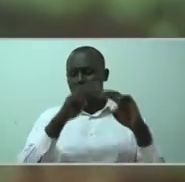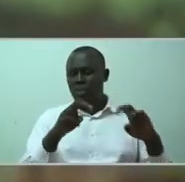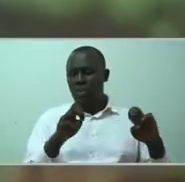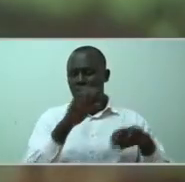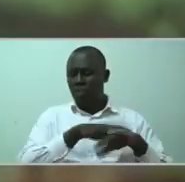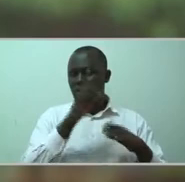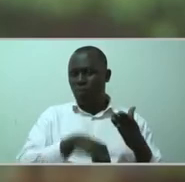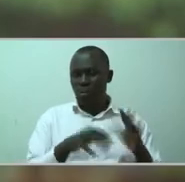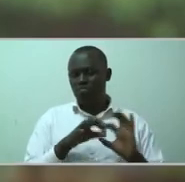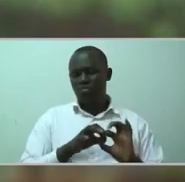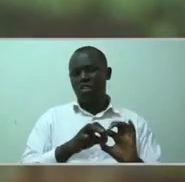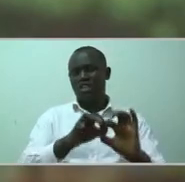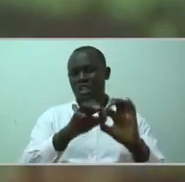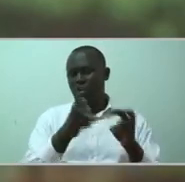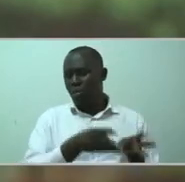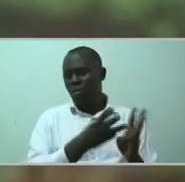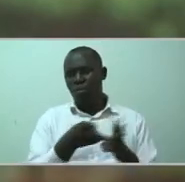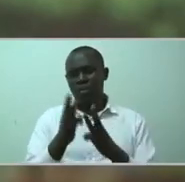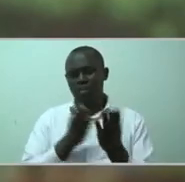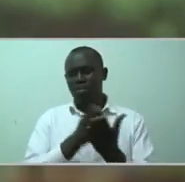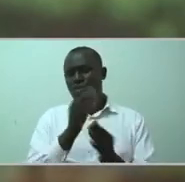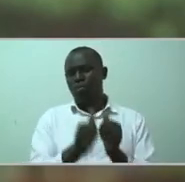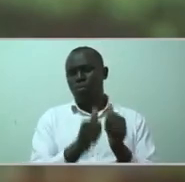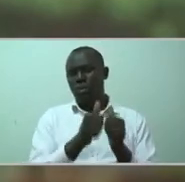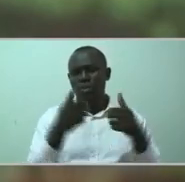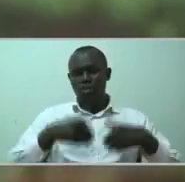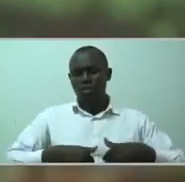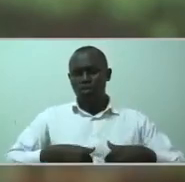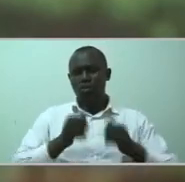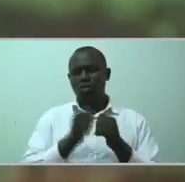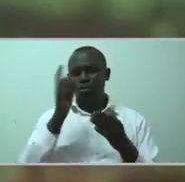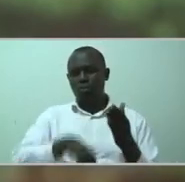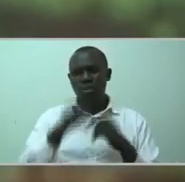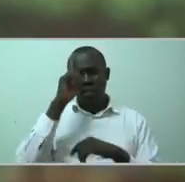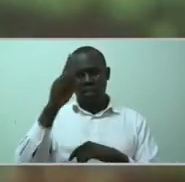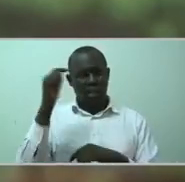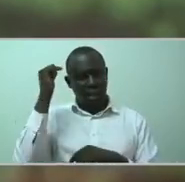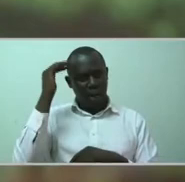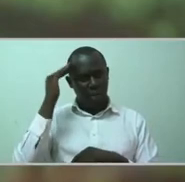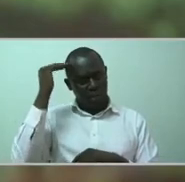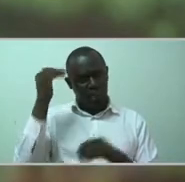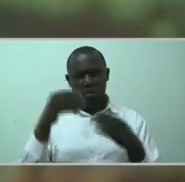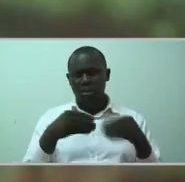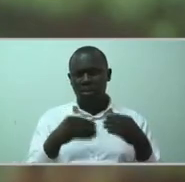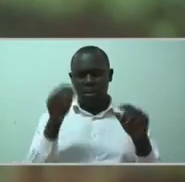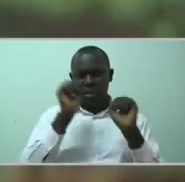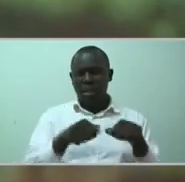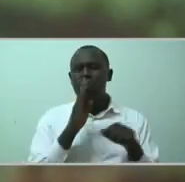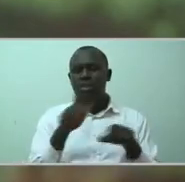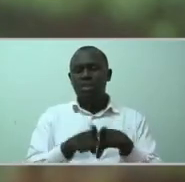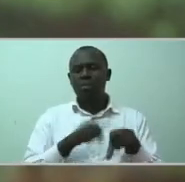sustainable ways through which youths with intellectual and mental disabilities can be